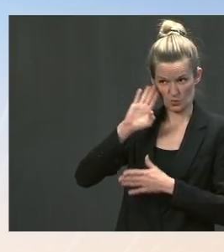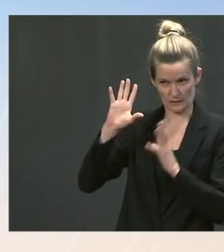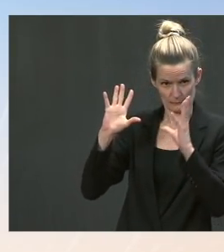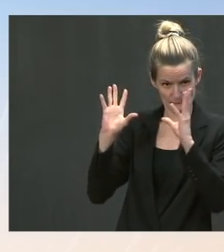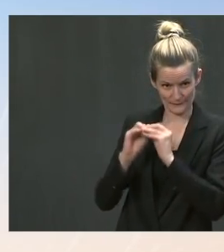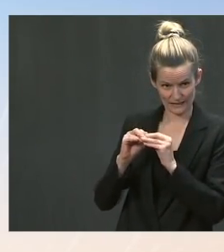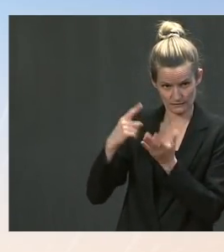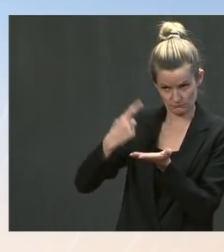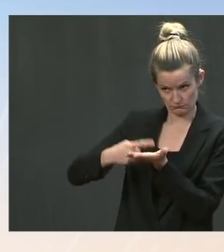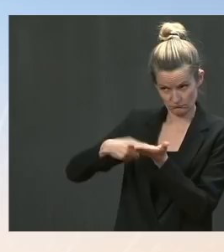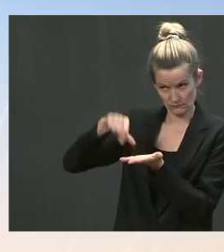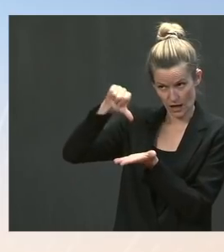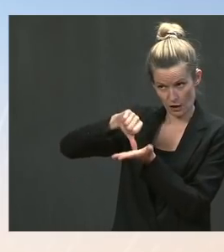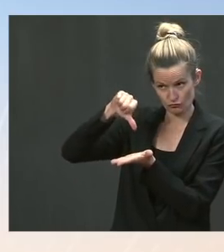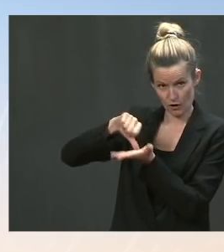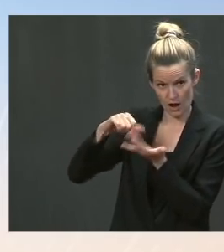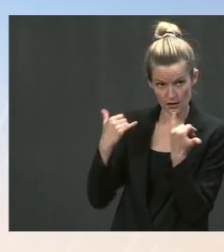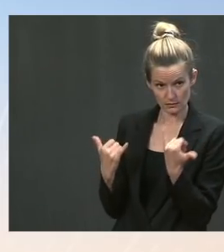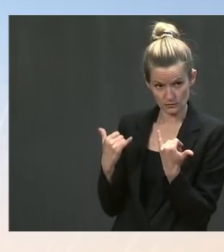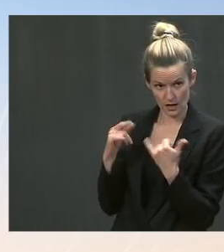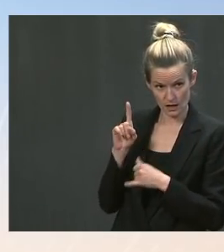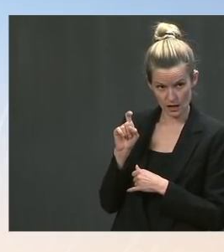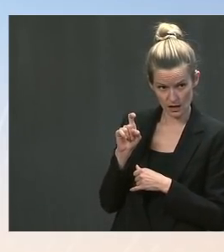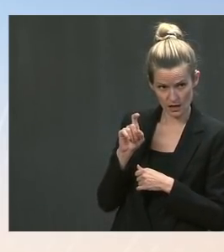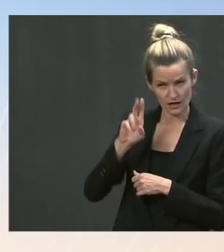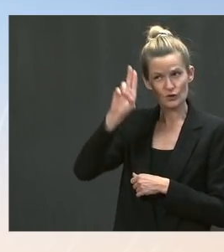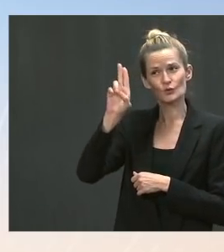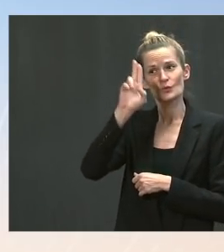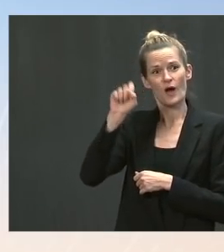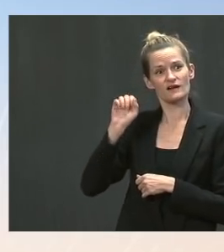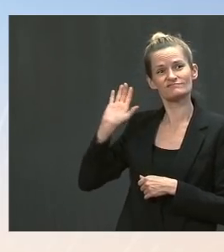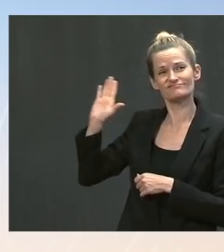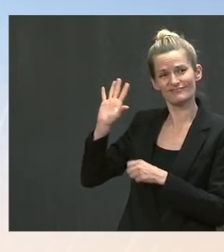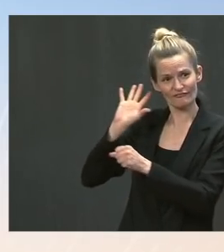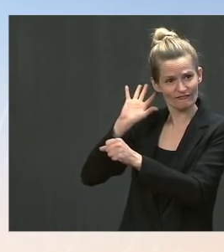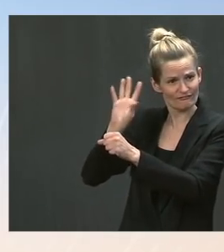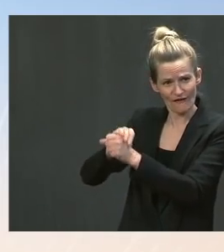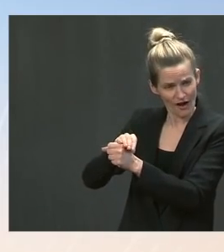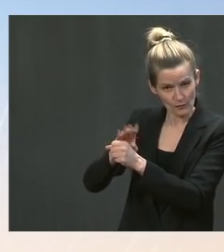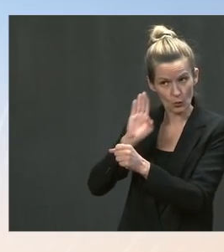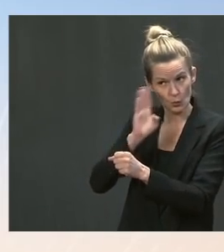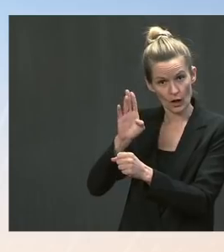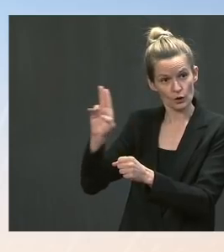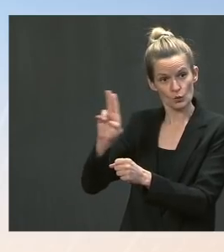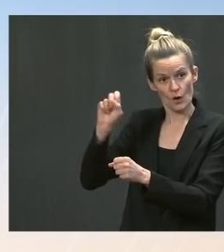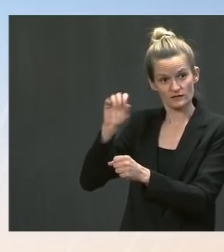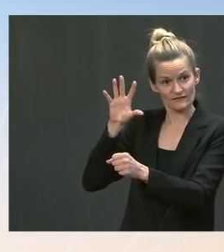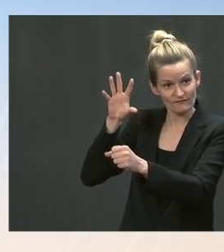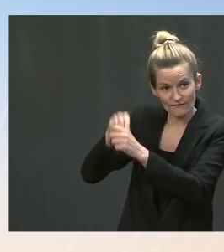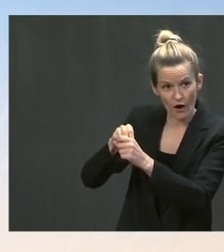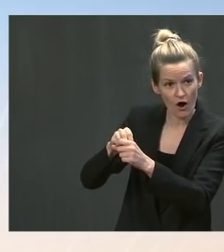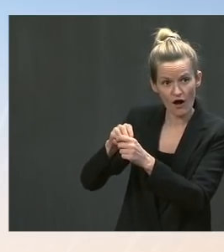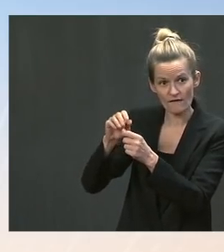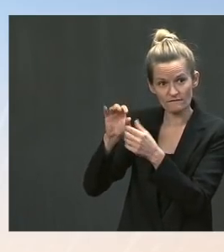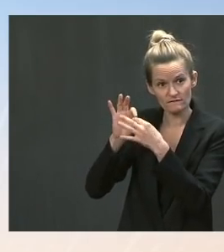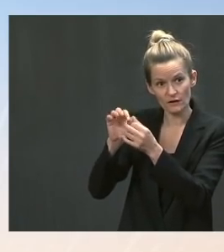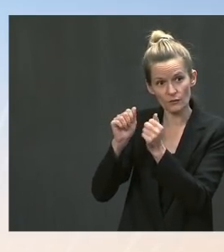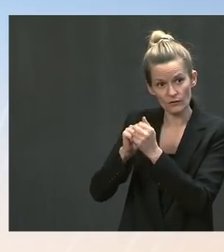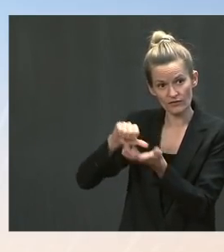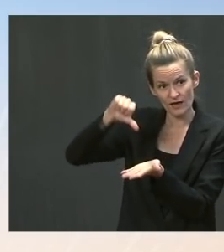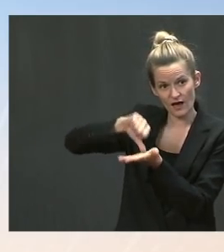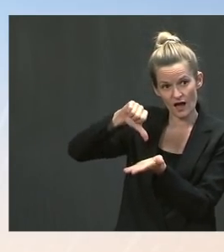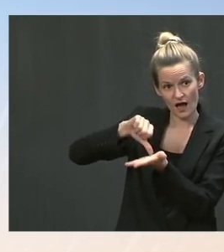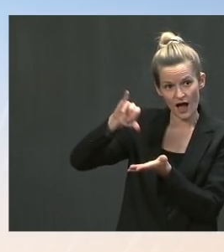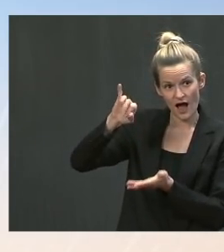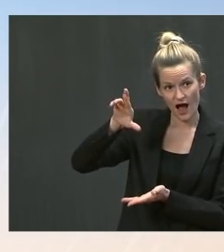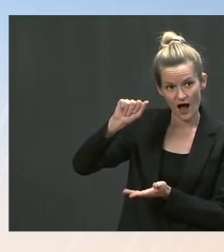And then, I have on vaccines. Ms. Okay. Well, this morning, the U.S.